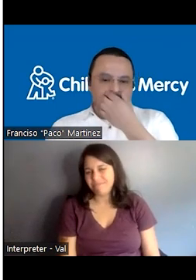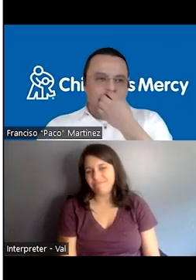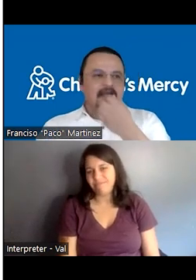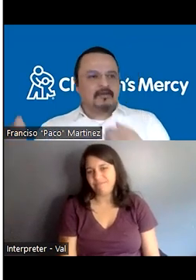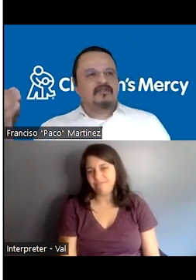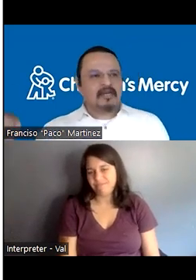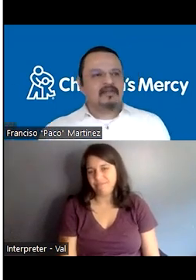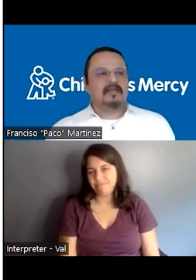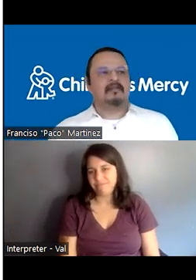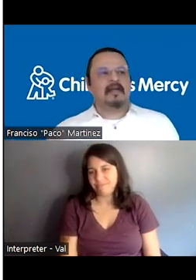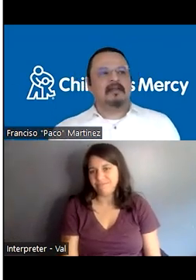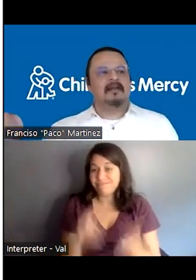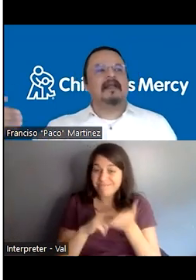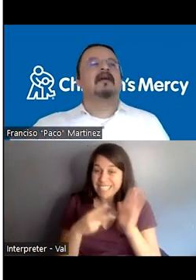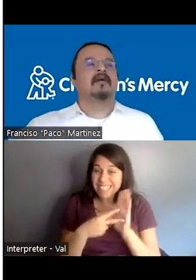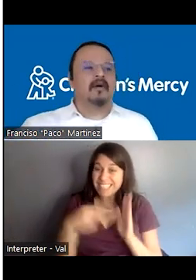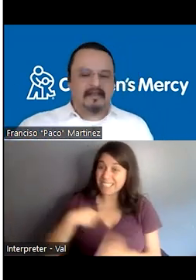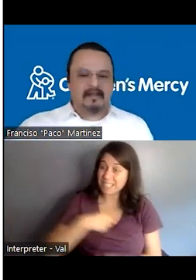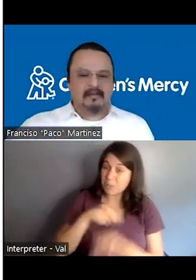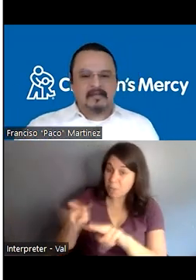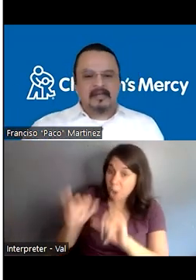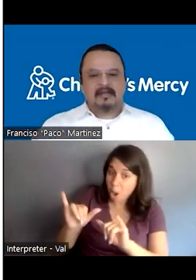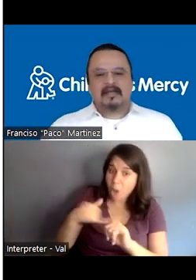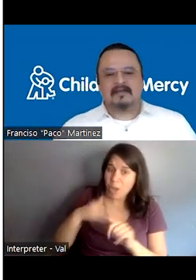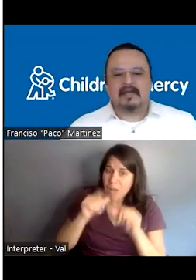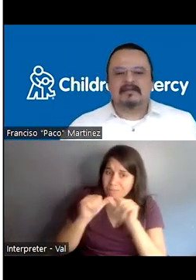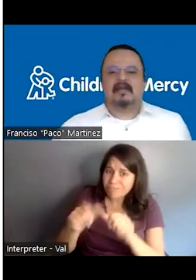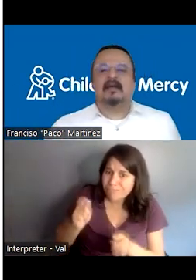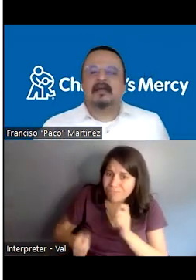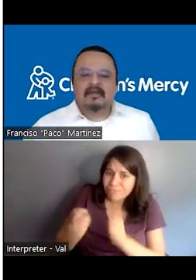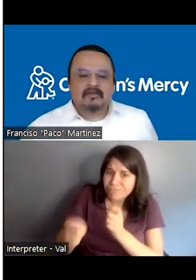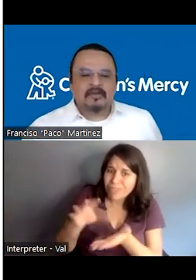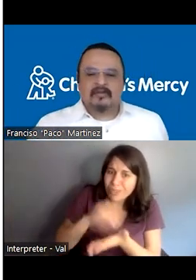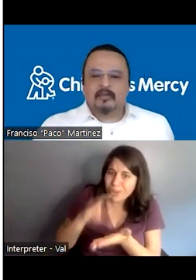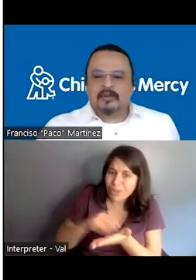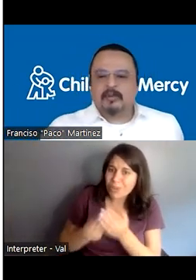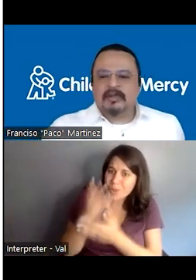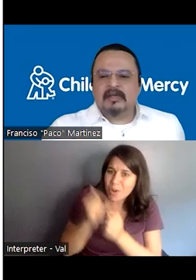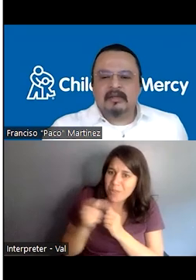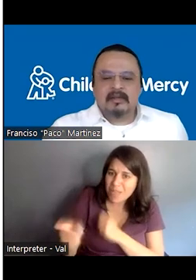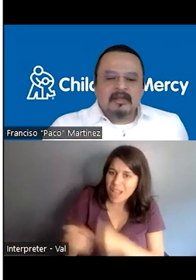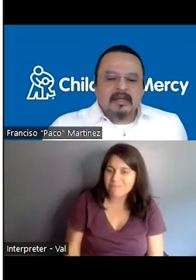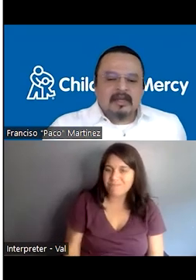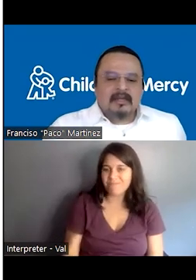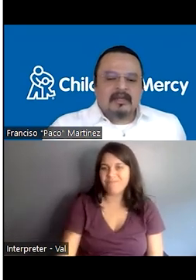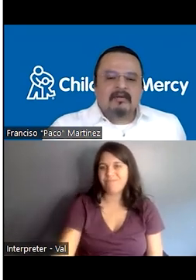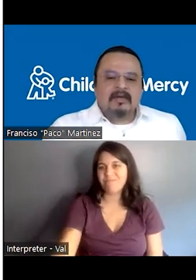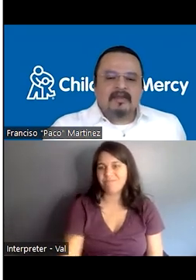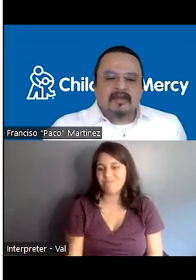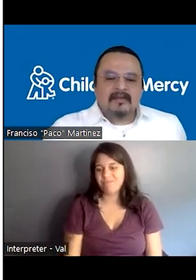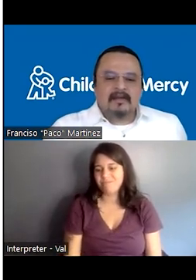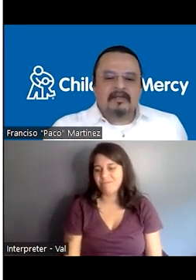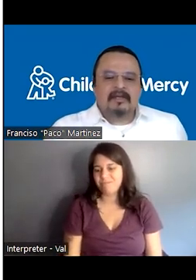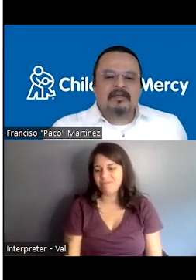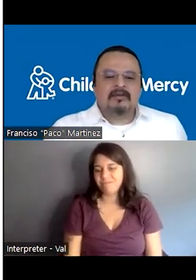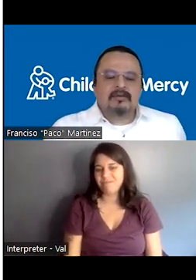So we have to change with them and learn and grow with them. That's, that's something super important. And one